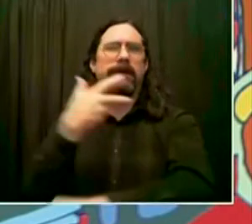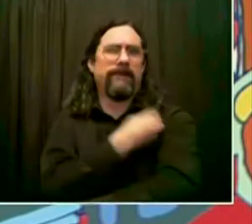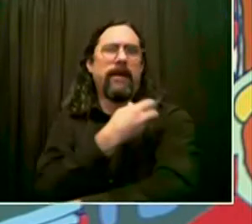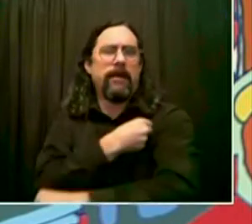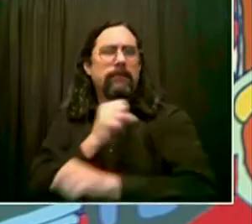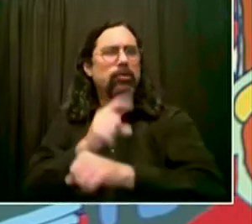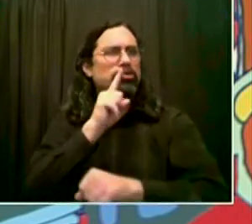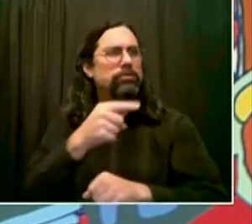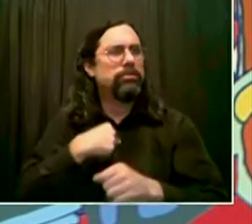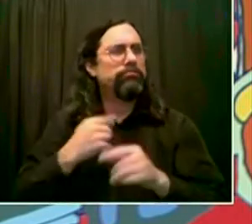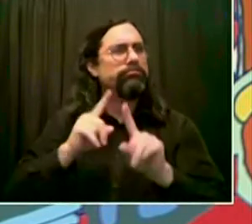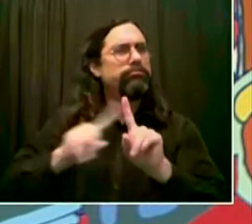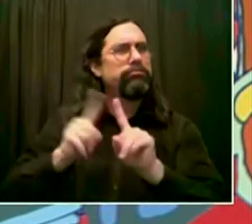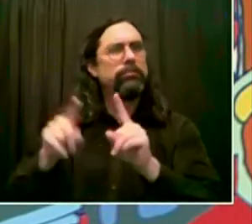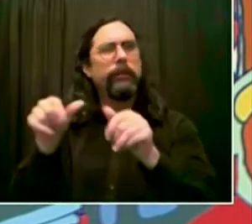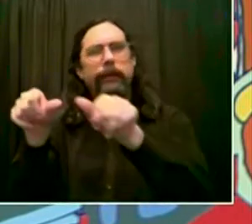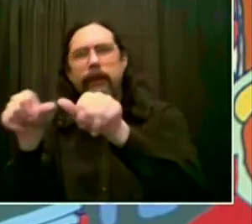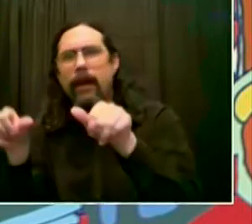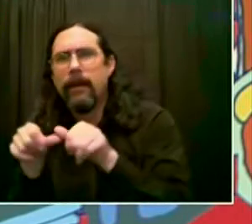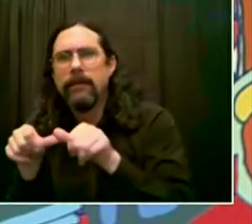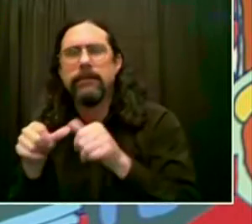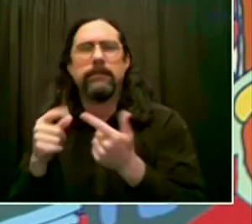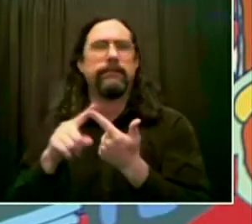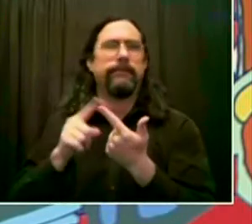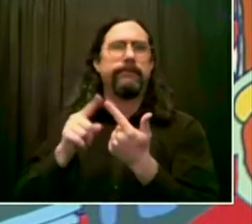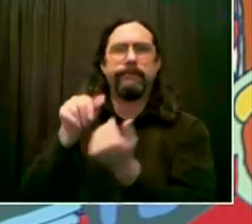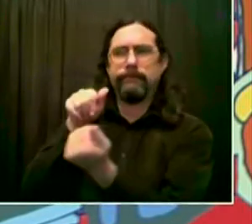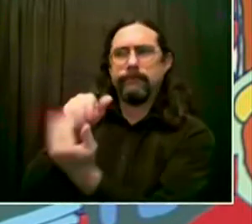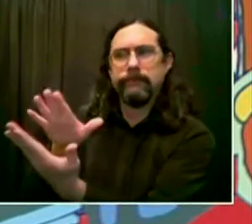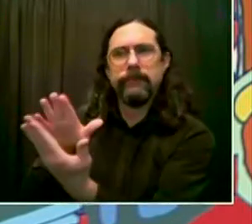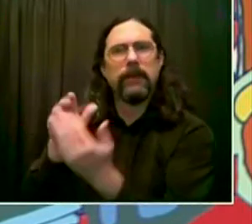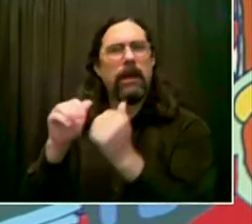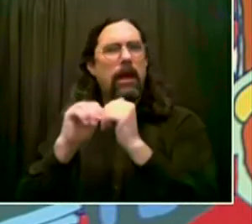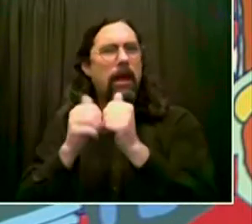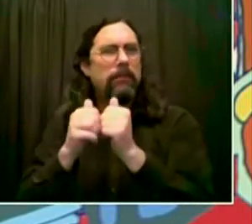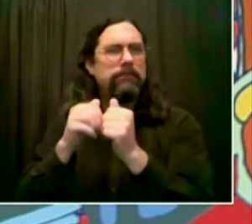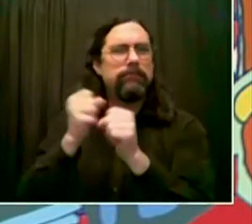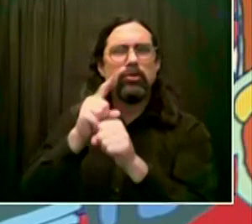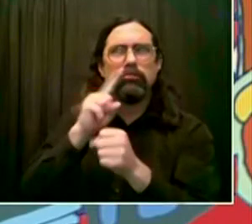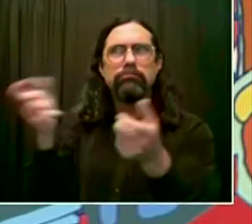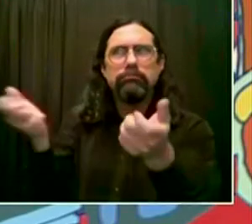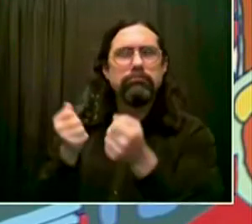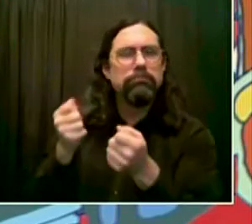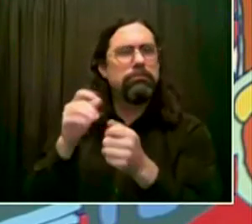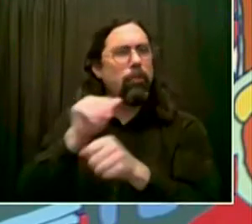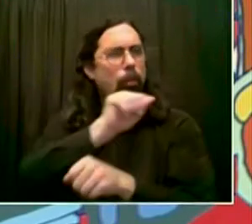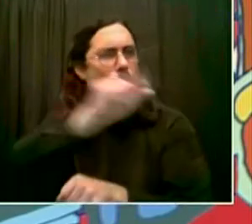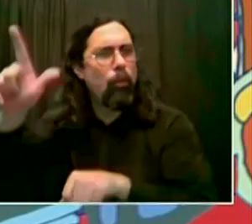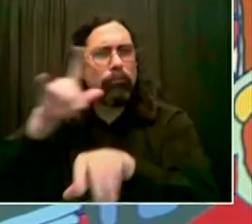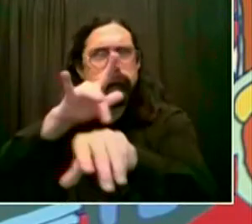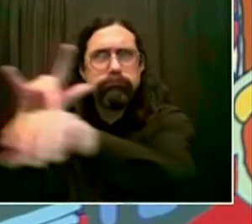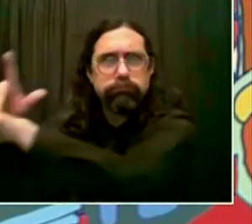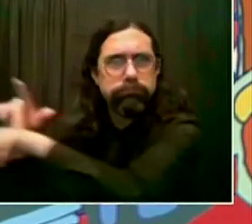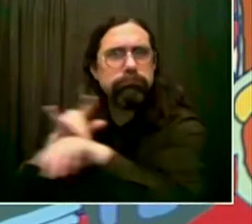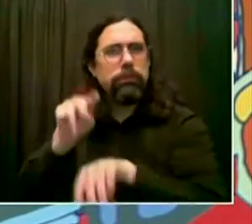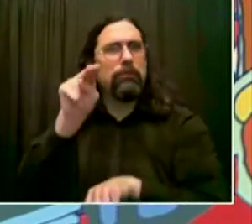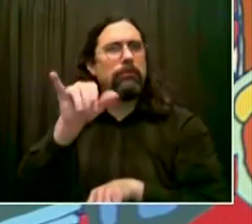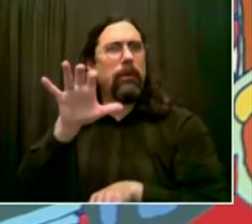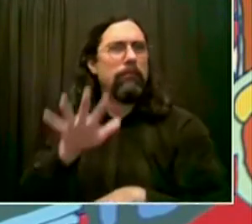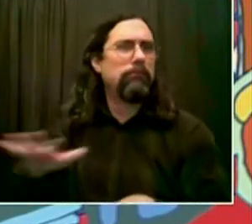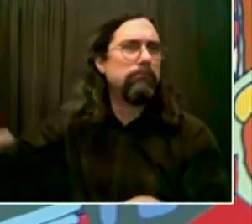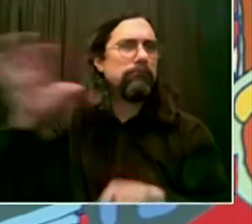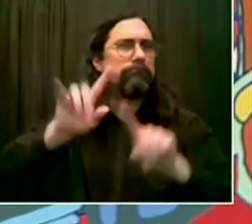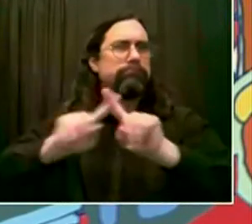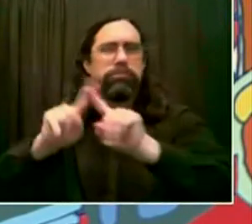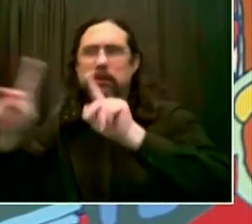qualifying. Now we've got hundreds of thousands more New Yorkers who can get vaccinated who couldn't just a month